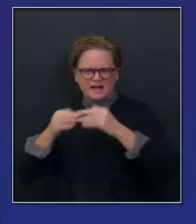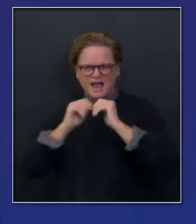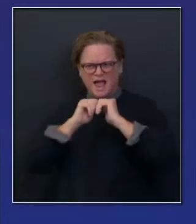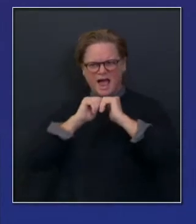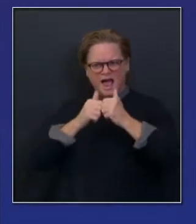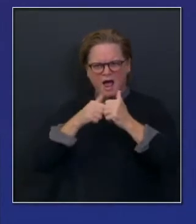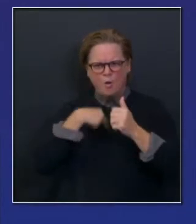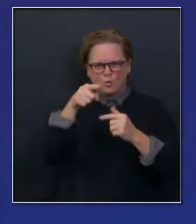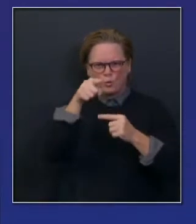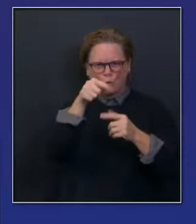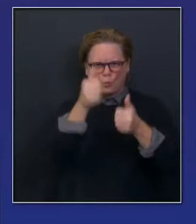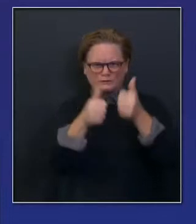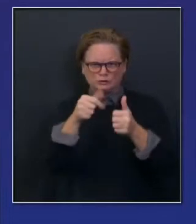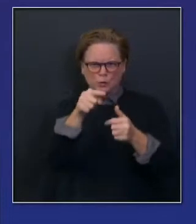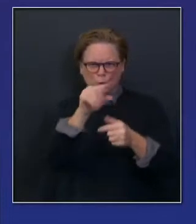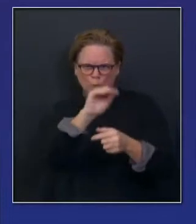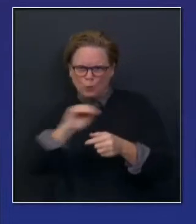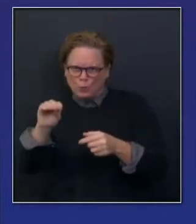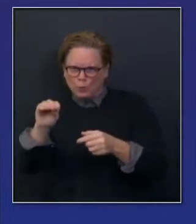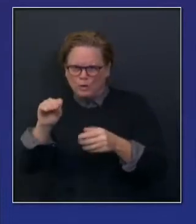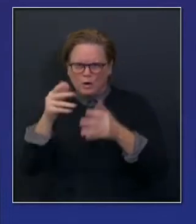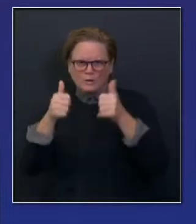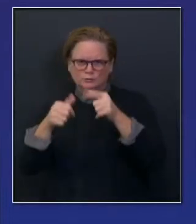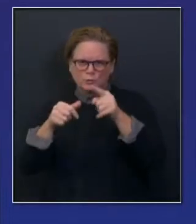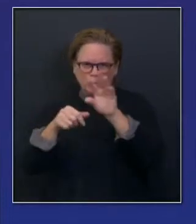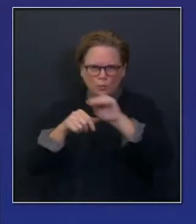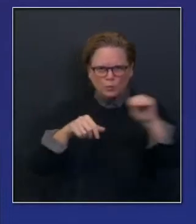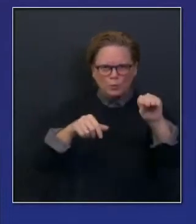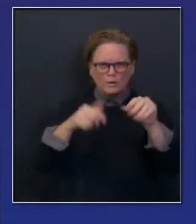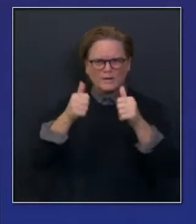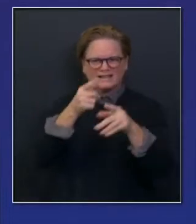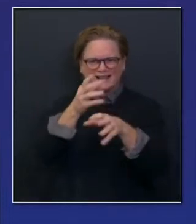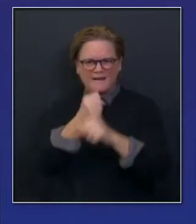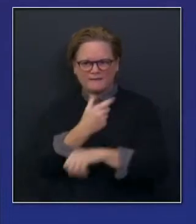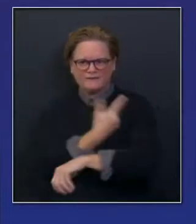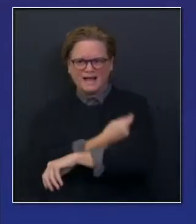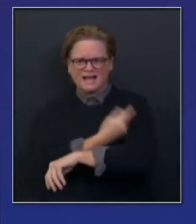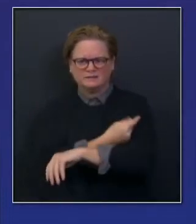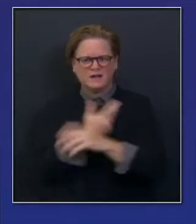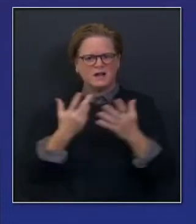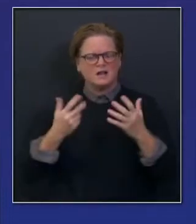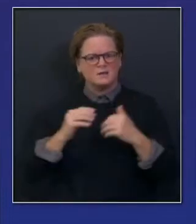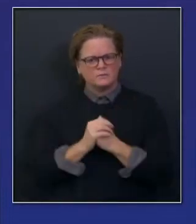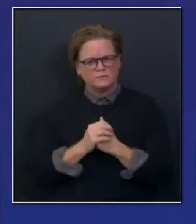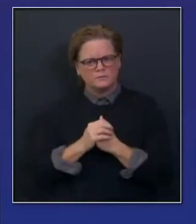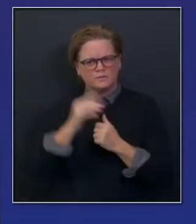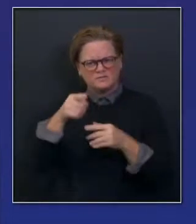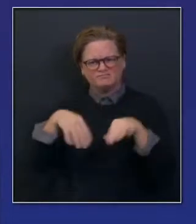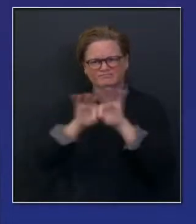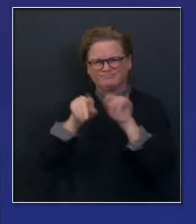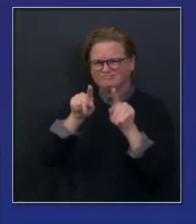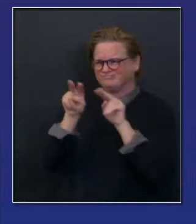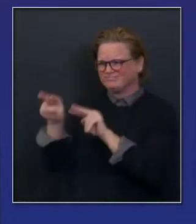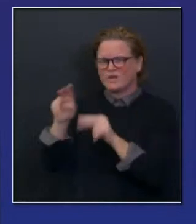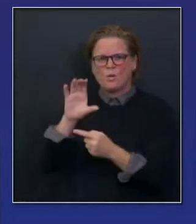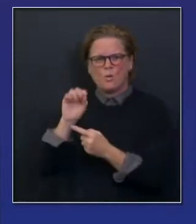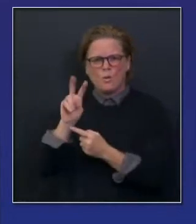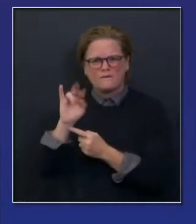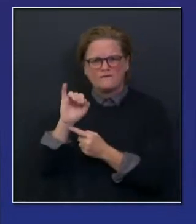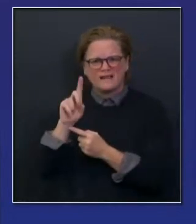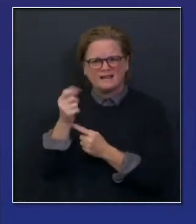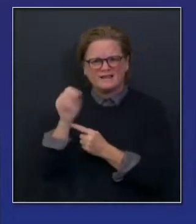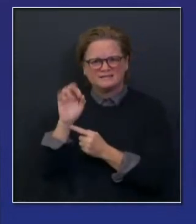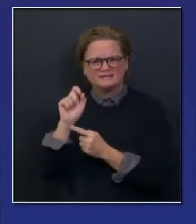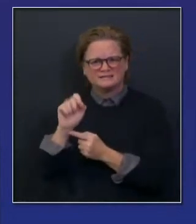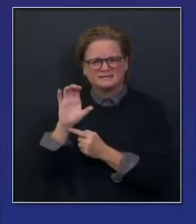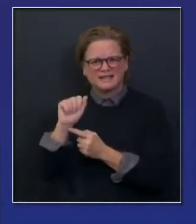tune in. And people I think it's at 3 o'clock tomorrow. can go to the COVID-19 site to learn about how you can tune